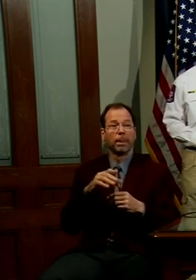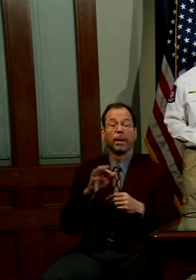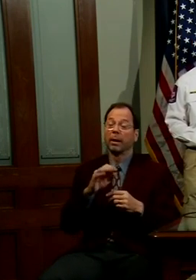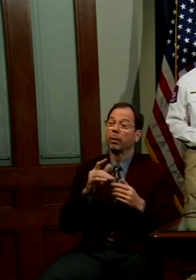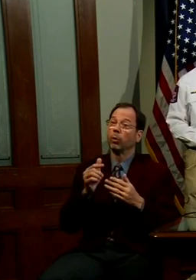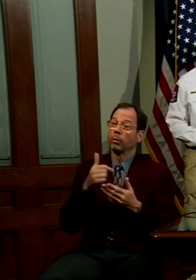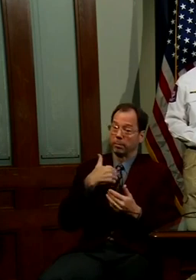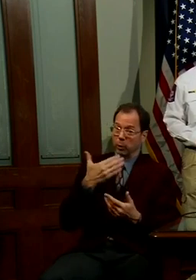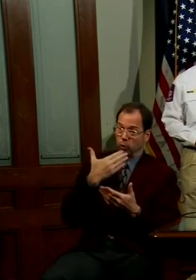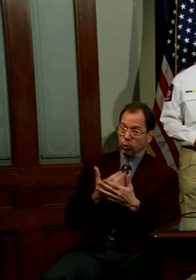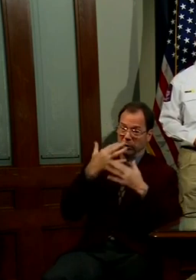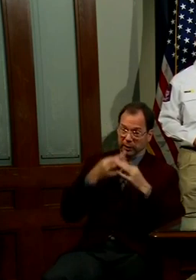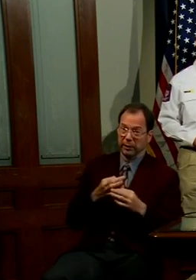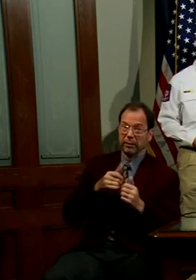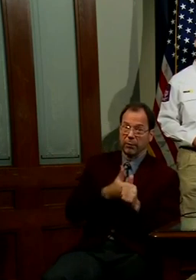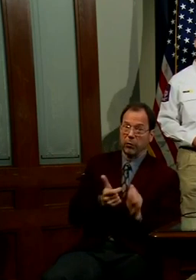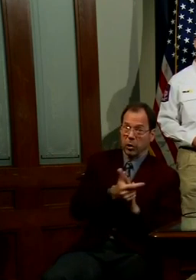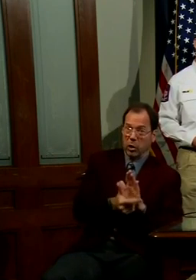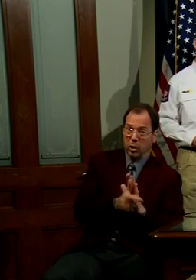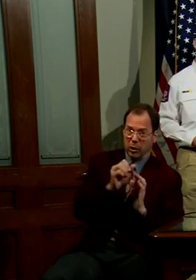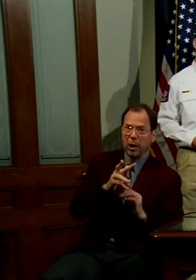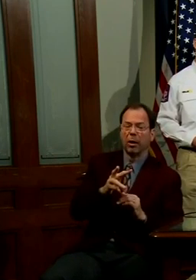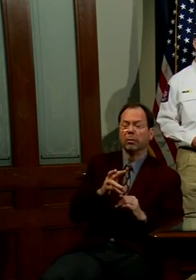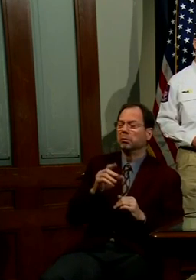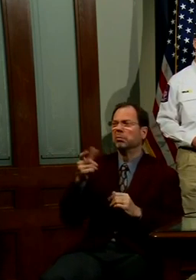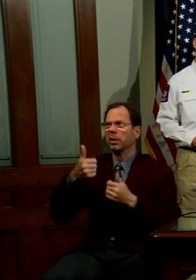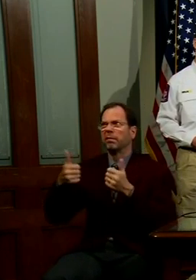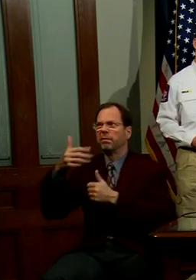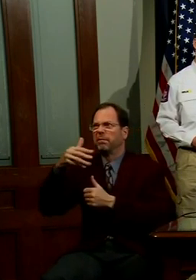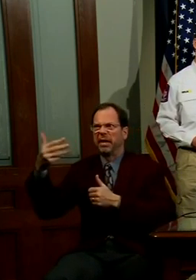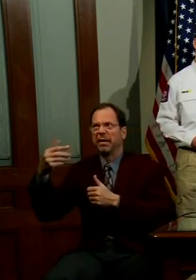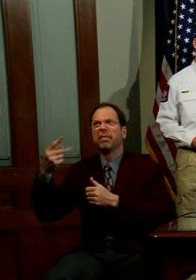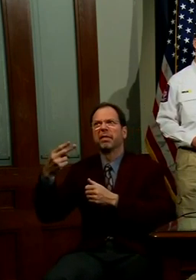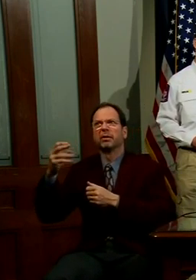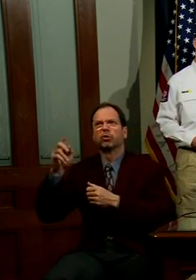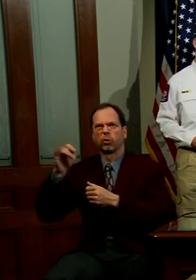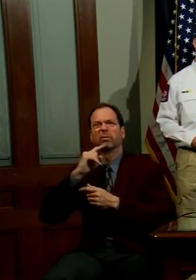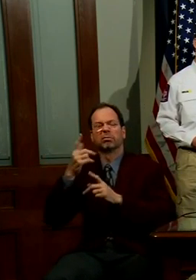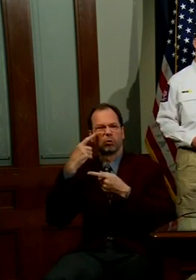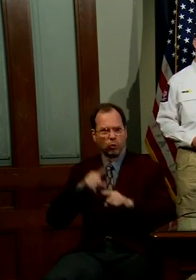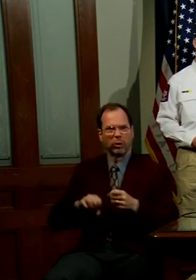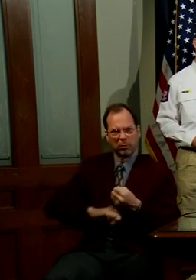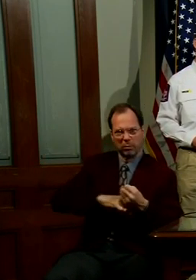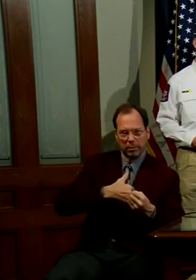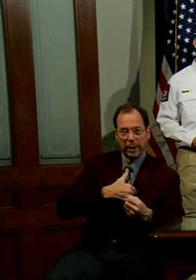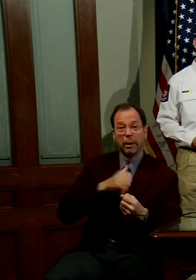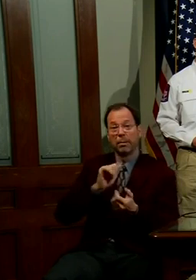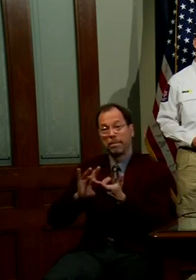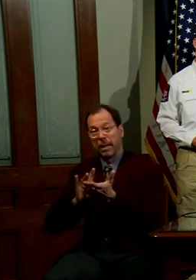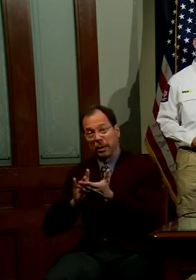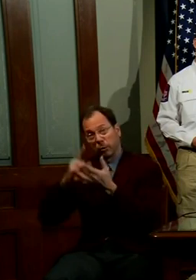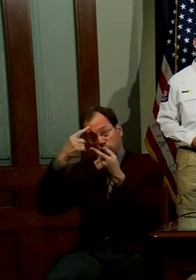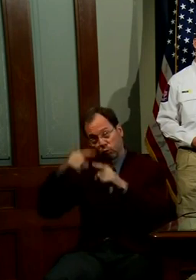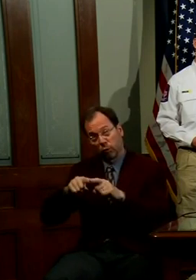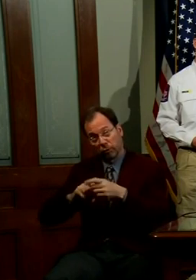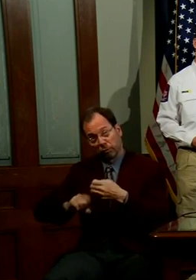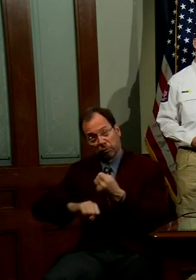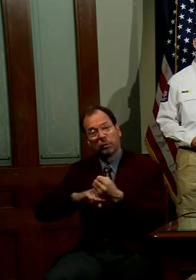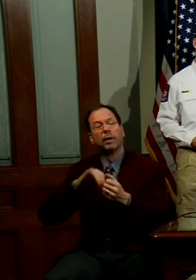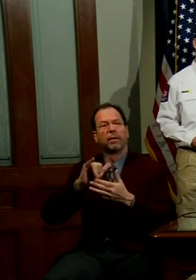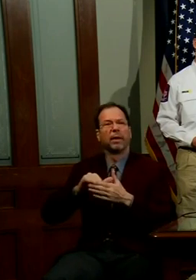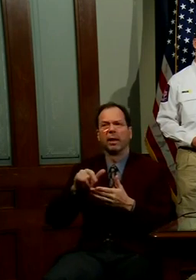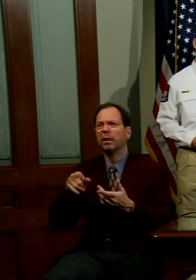not it was legally sound, and according to the Fifth Circuit, it was legally sound. The second is whether or not it was medically sound, and that would be up to doctors.